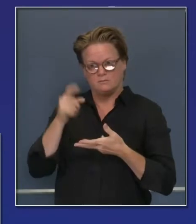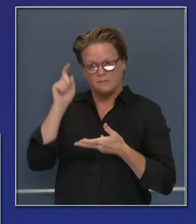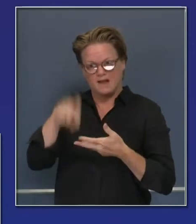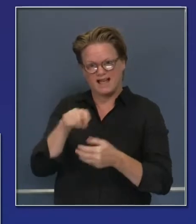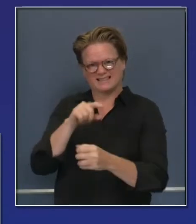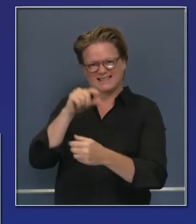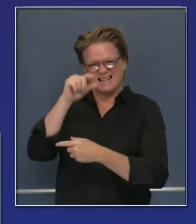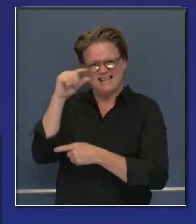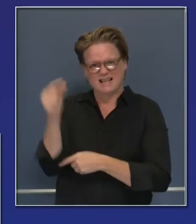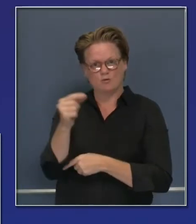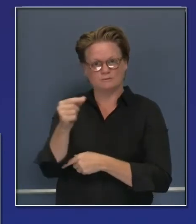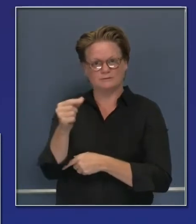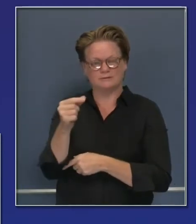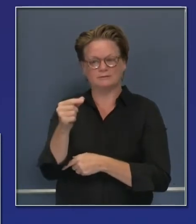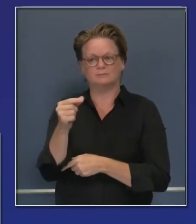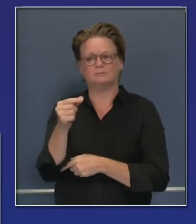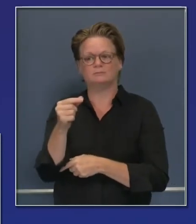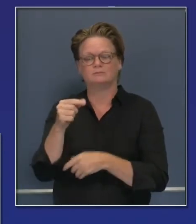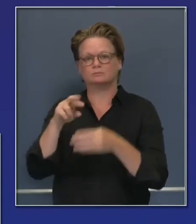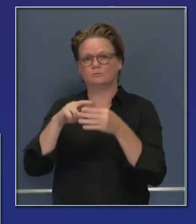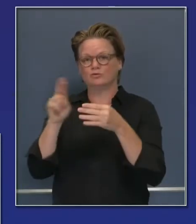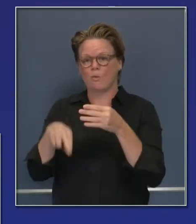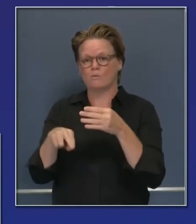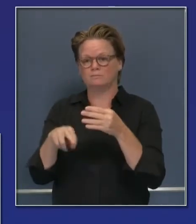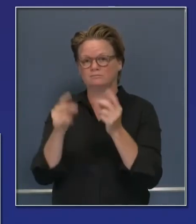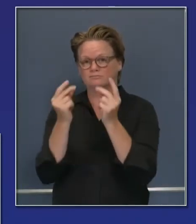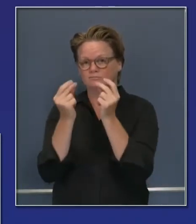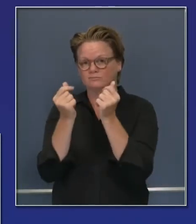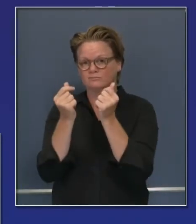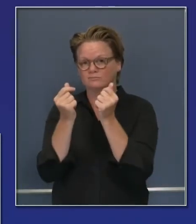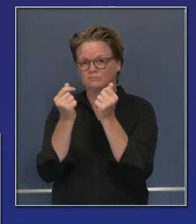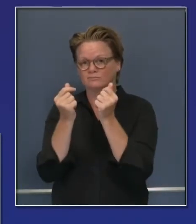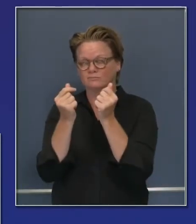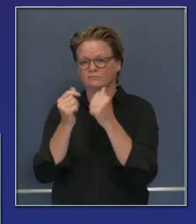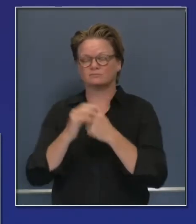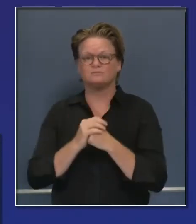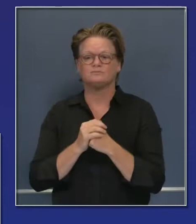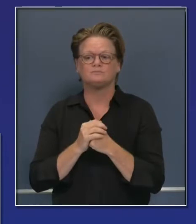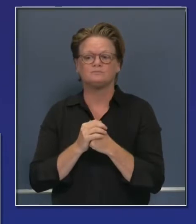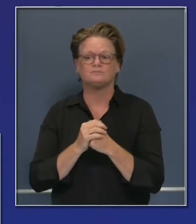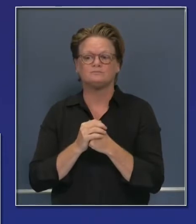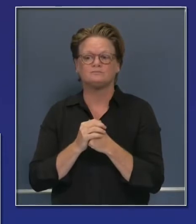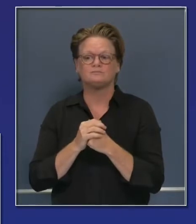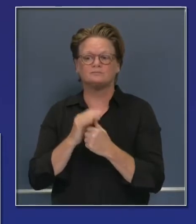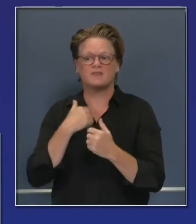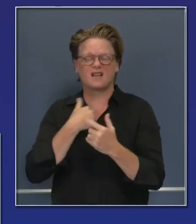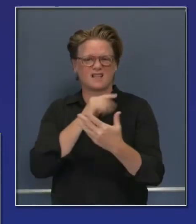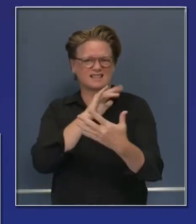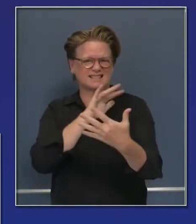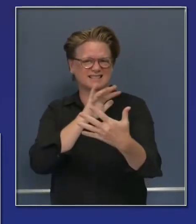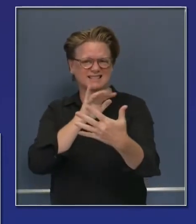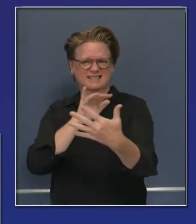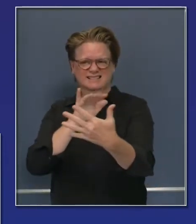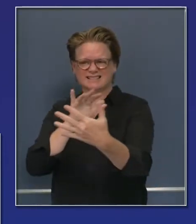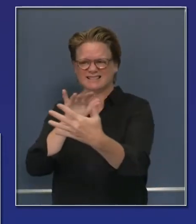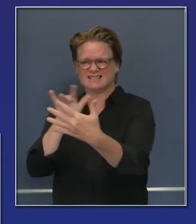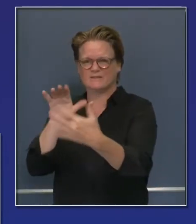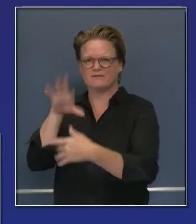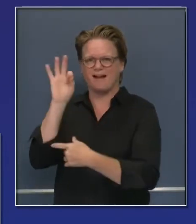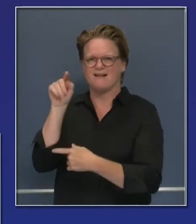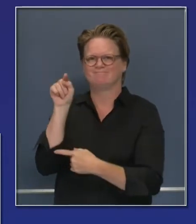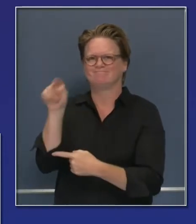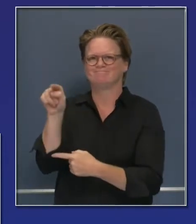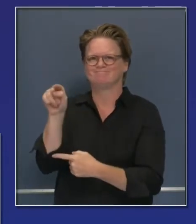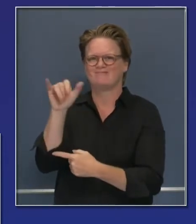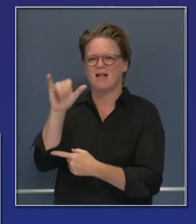test results. And we landed on this provider because we felt this provider was the one that could deliver and that has proven